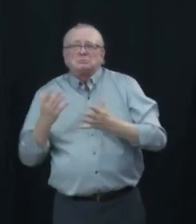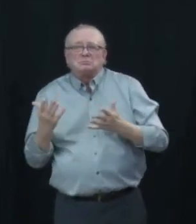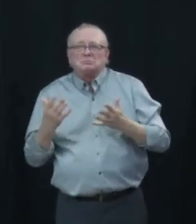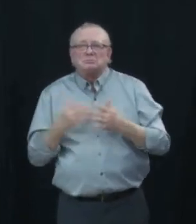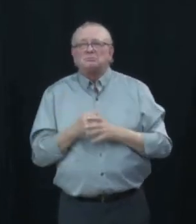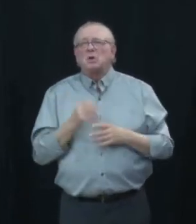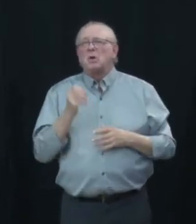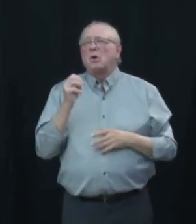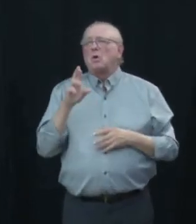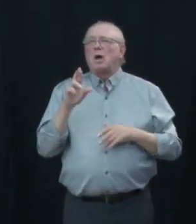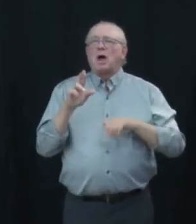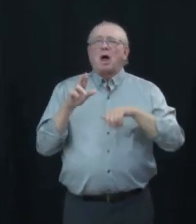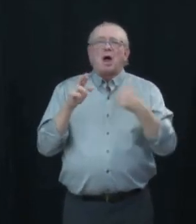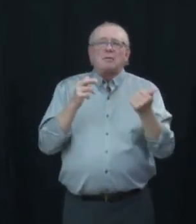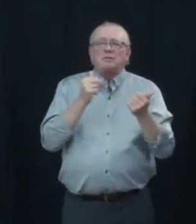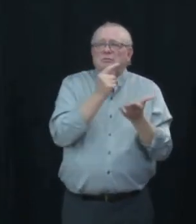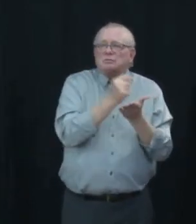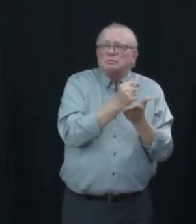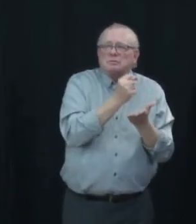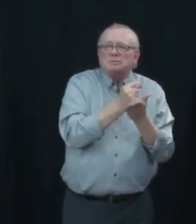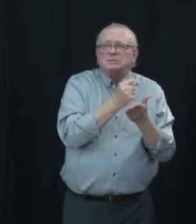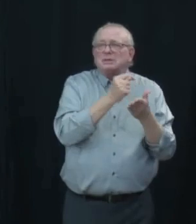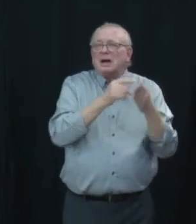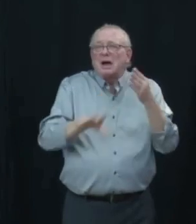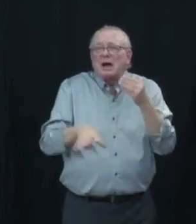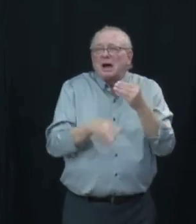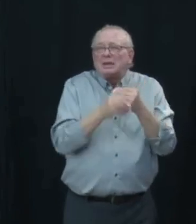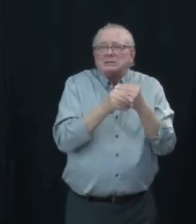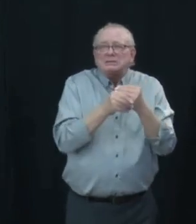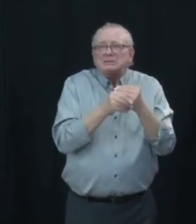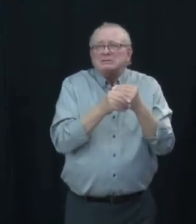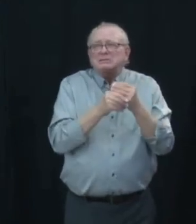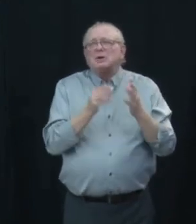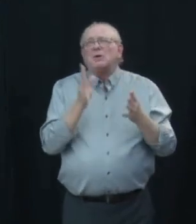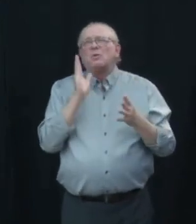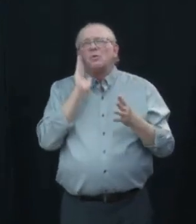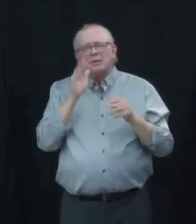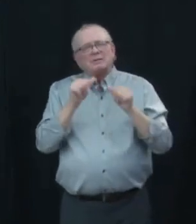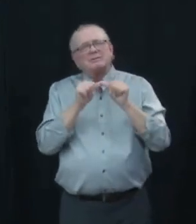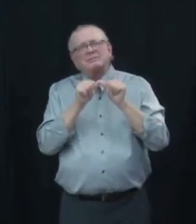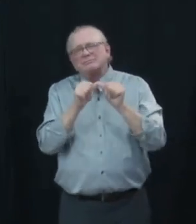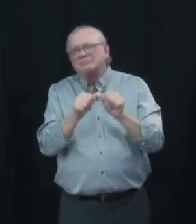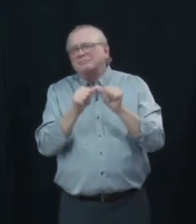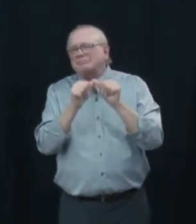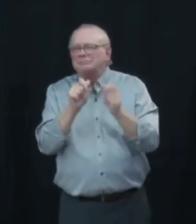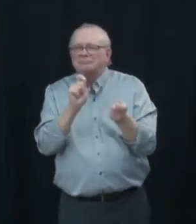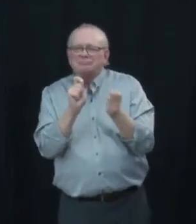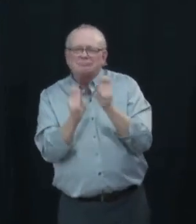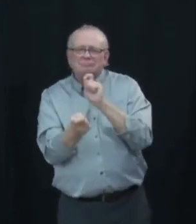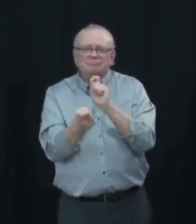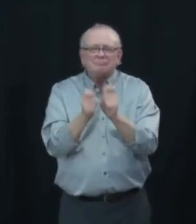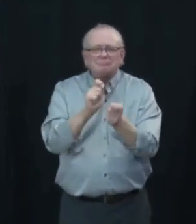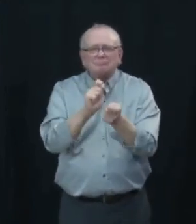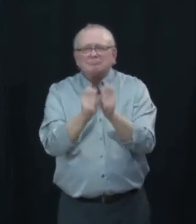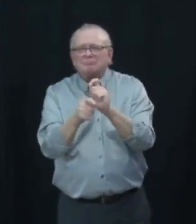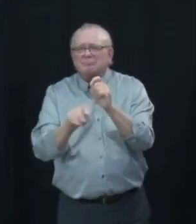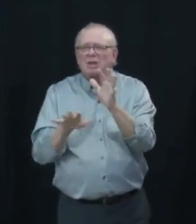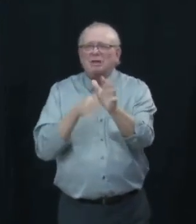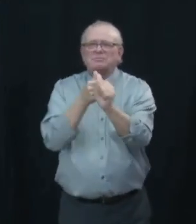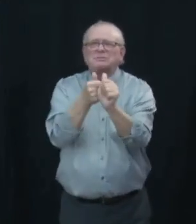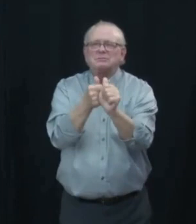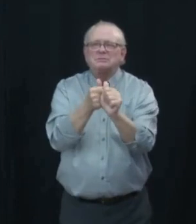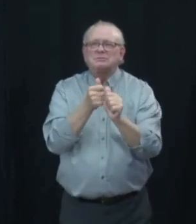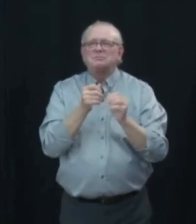therapeutics that can also help people with early treatment so there will continue to be changes and updates to evidence as we go along